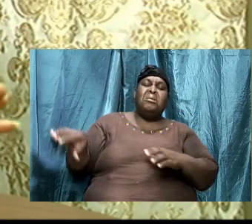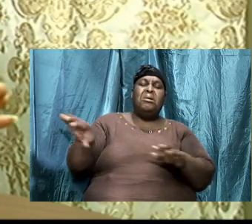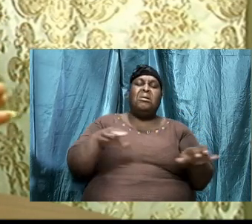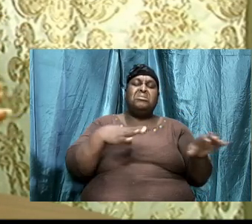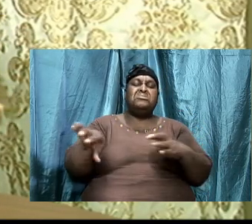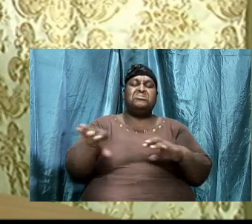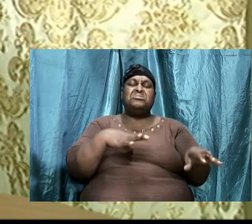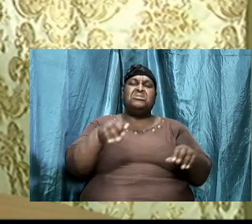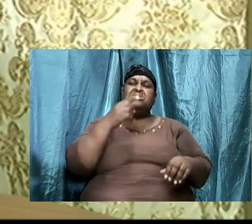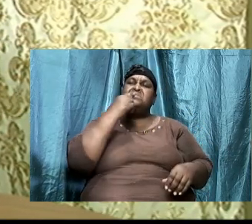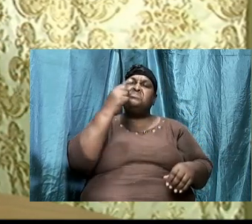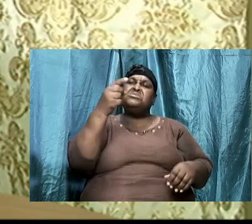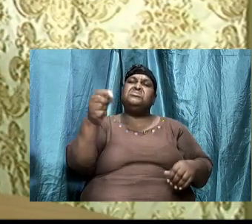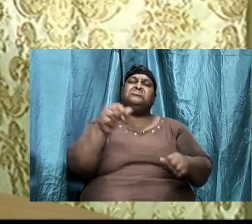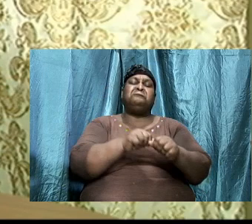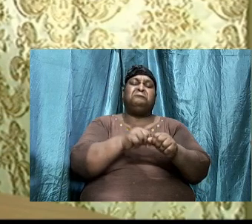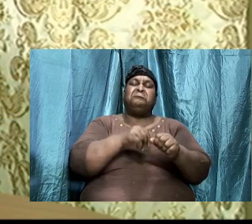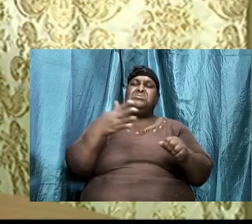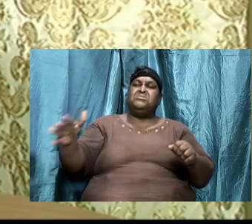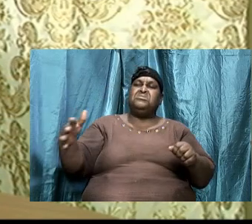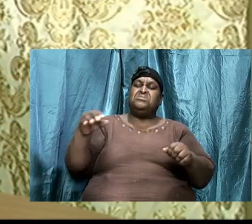in this time,